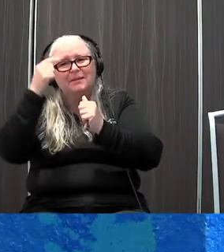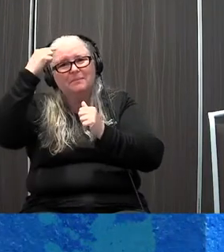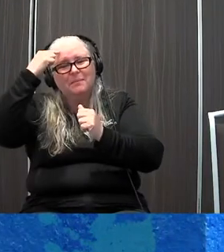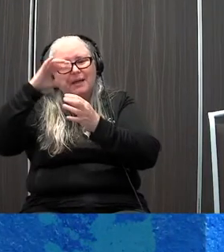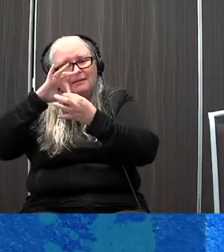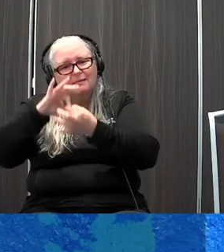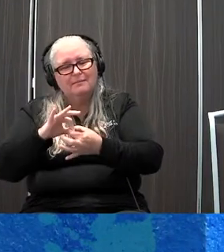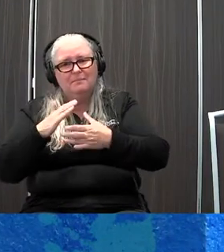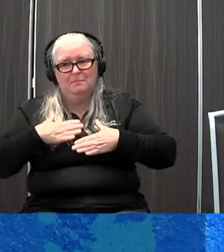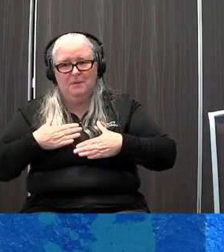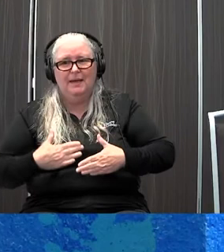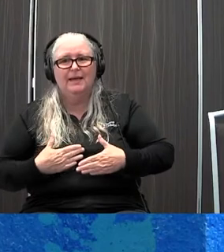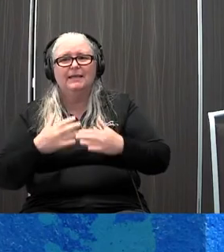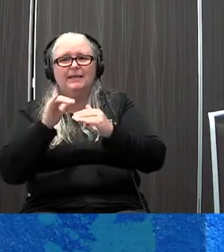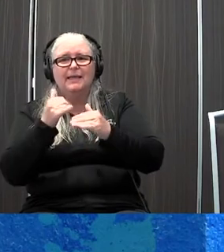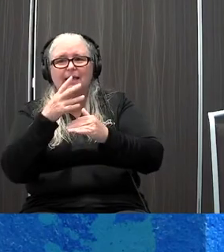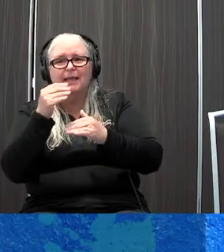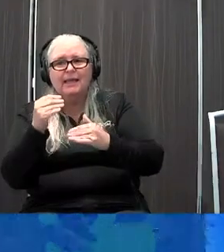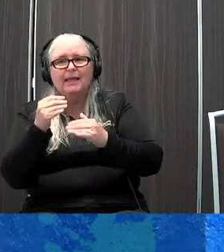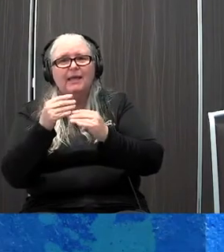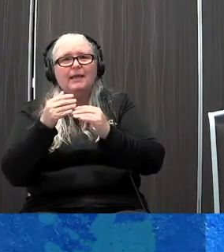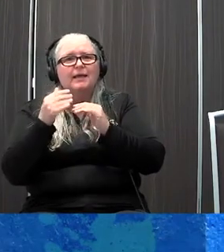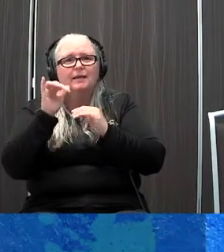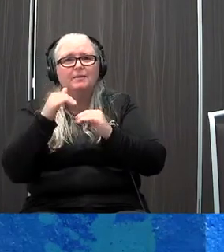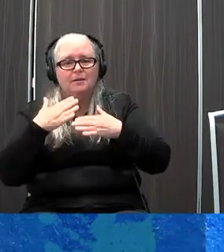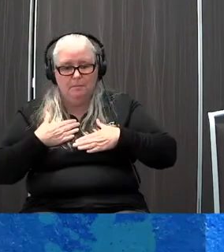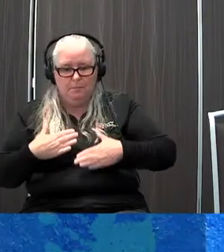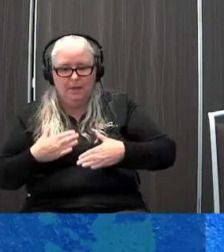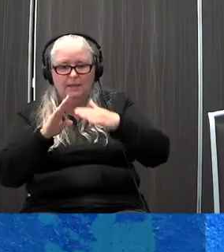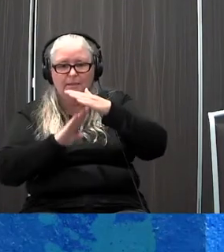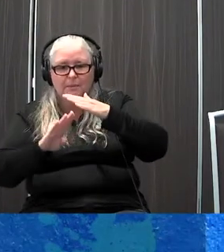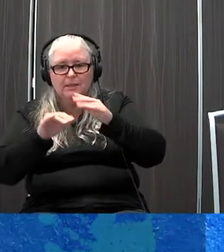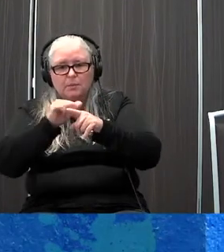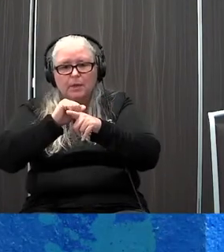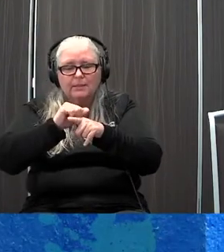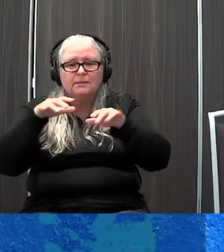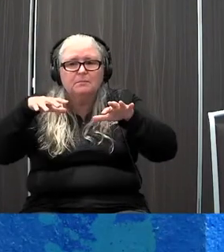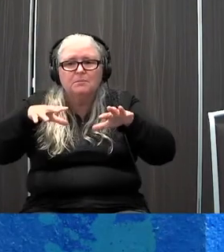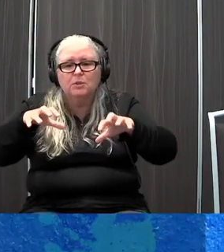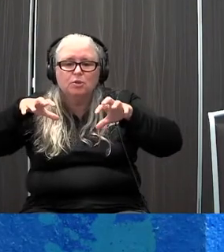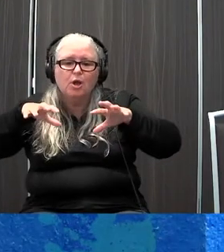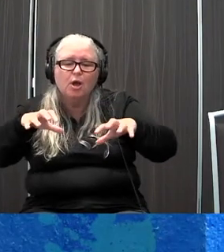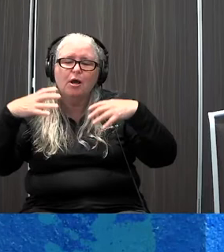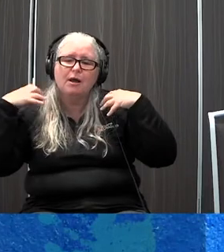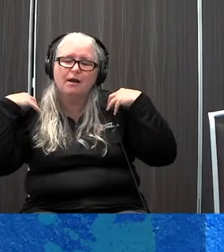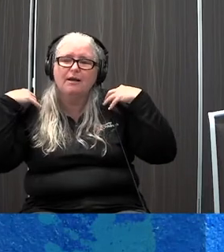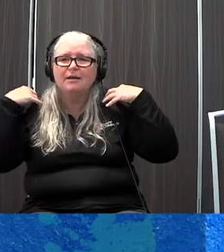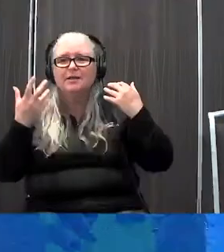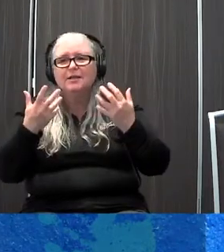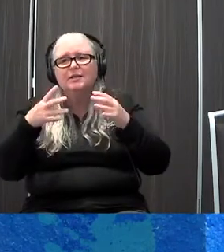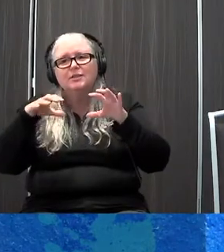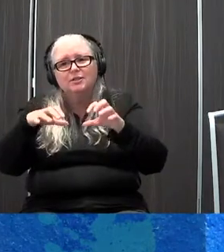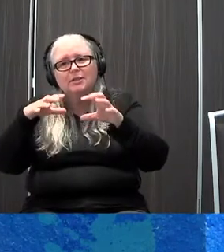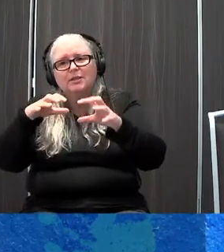again, the space of integrative health, manipulative and body-based practices. Some people might utilize massage, chiropractic work. And then there's other